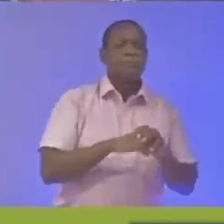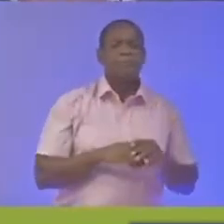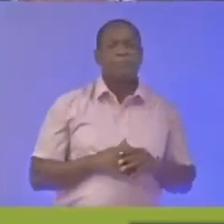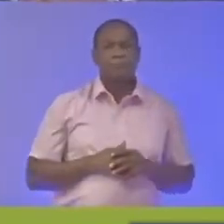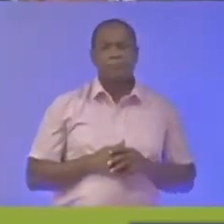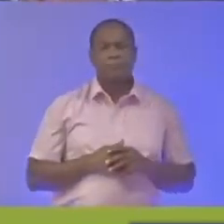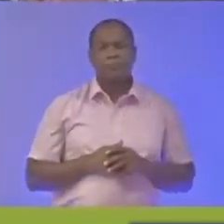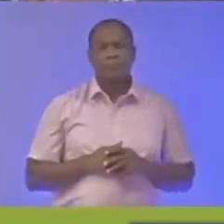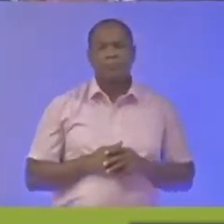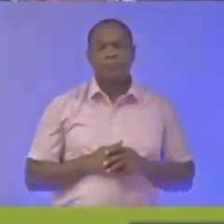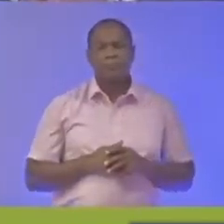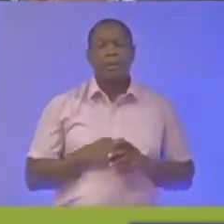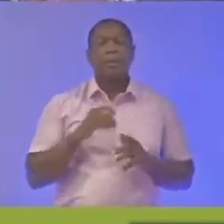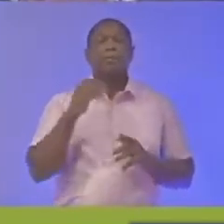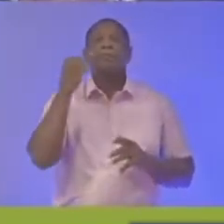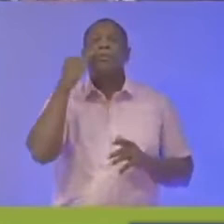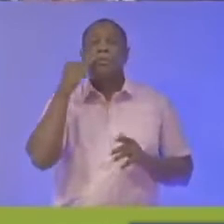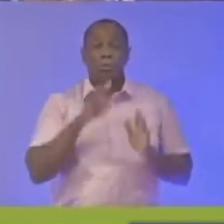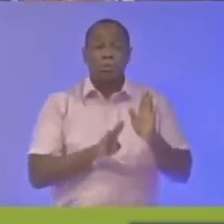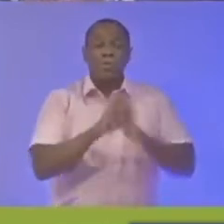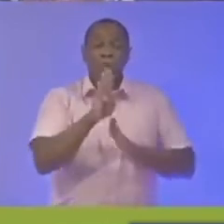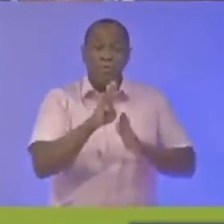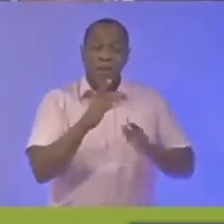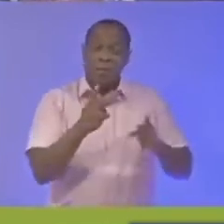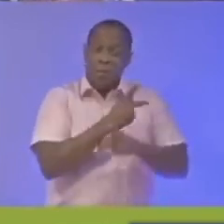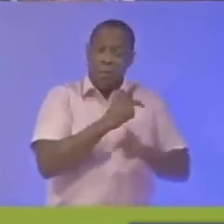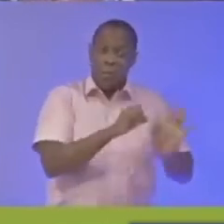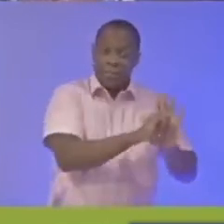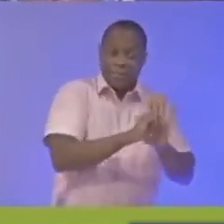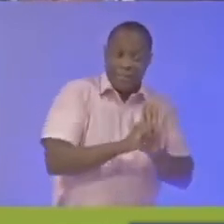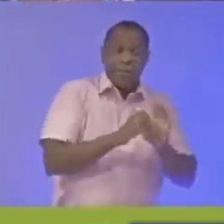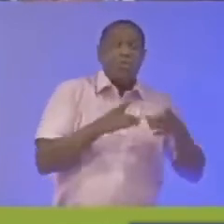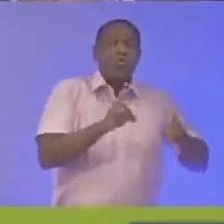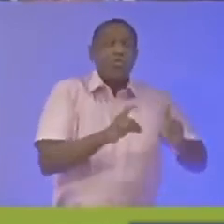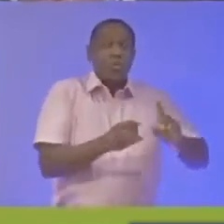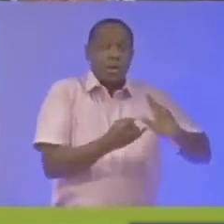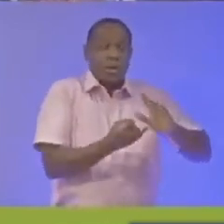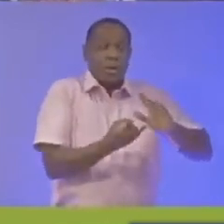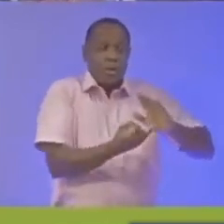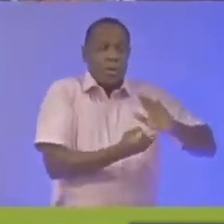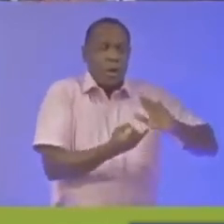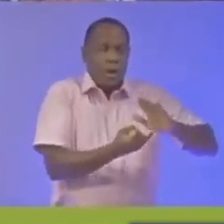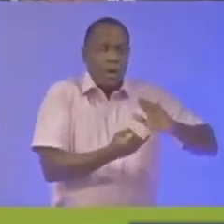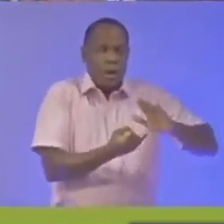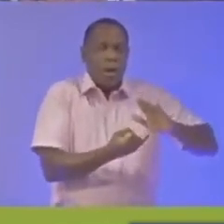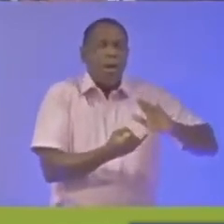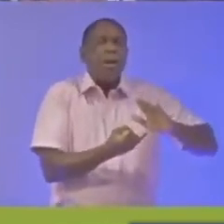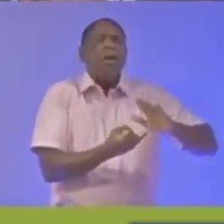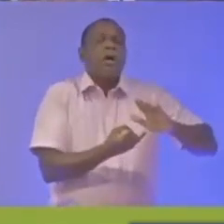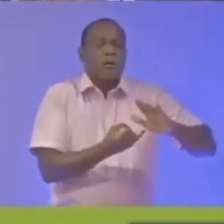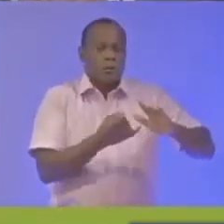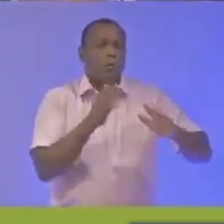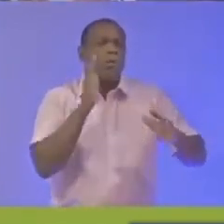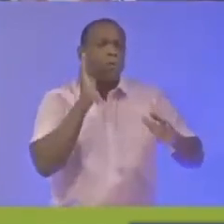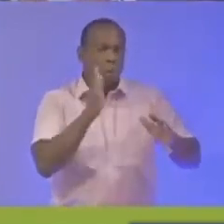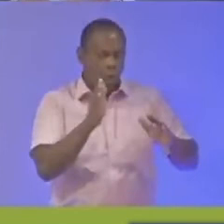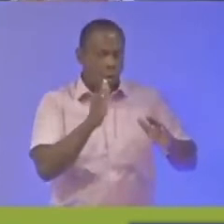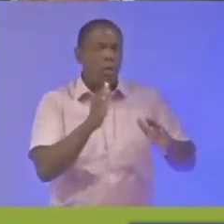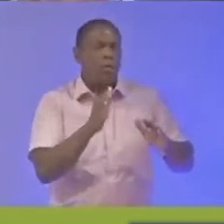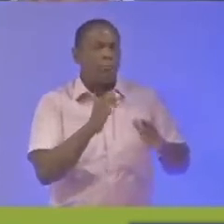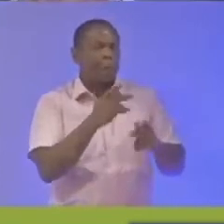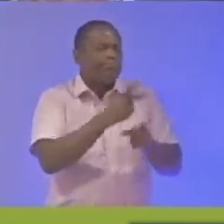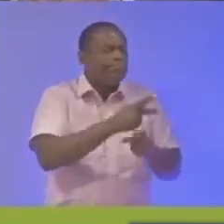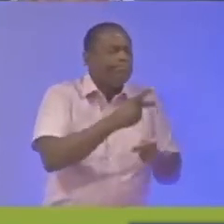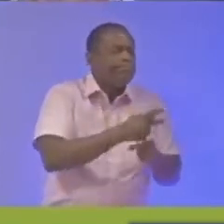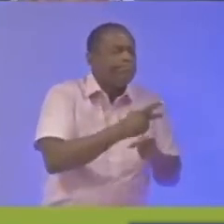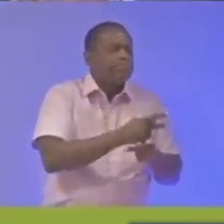if you developed acute symptoms during the quarantine period you will be solved and treated and common symptoms for acute infection